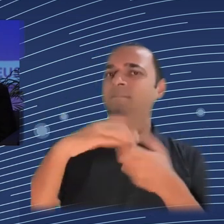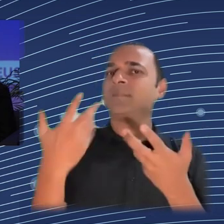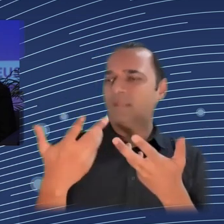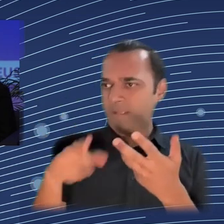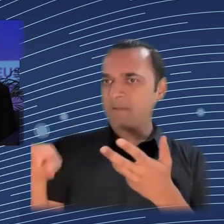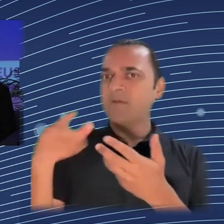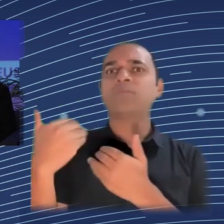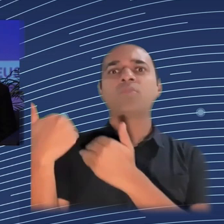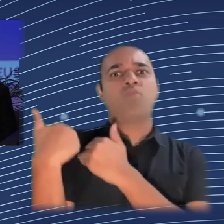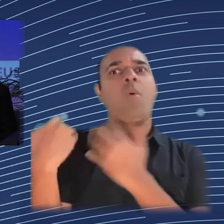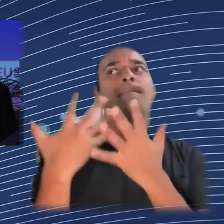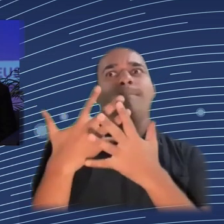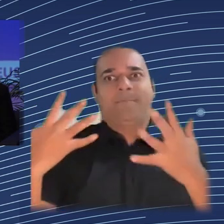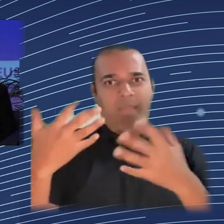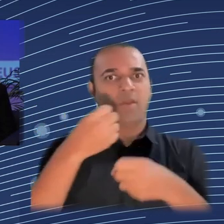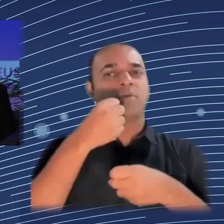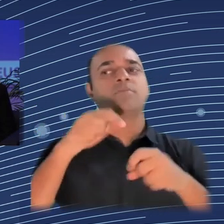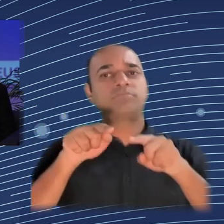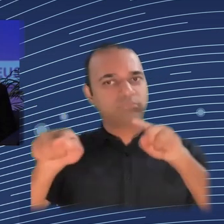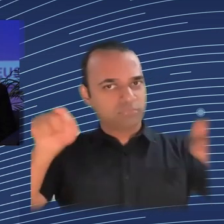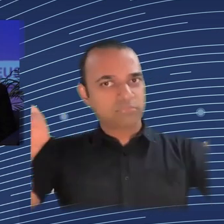how those decisions were really made.